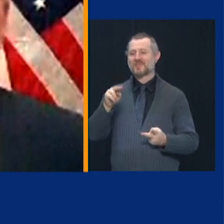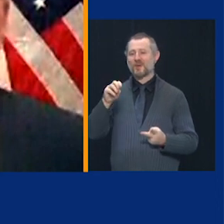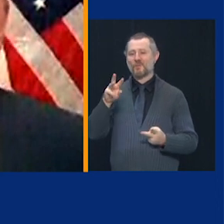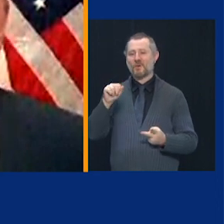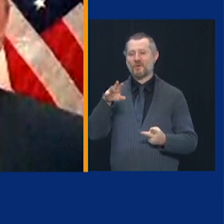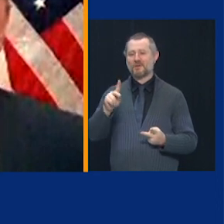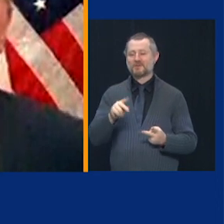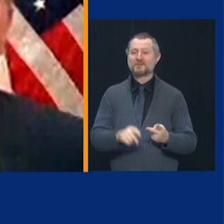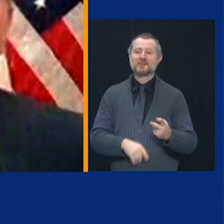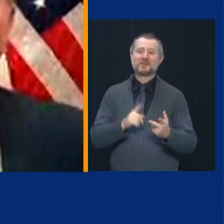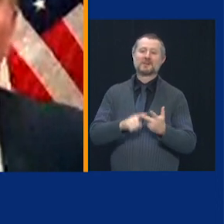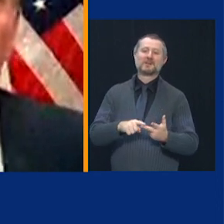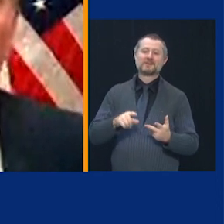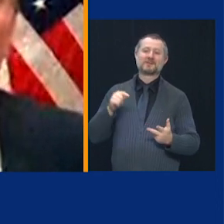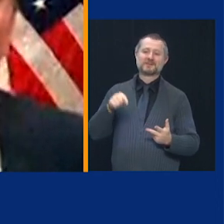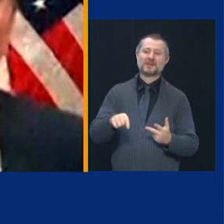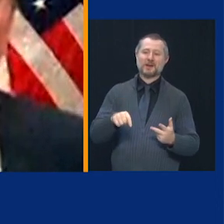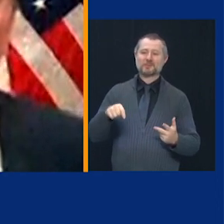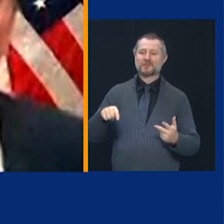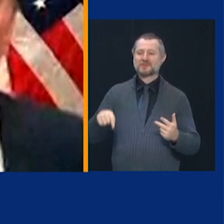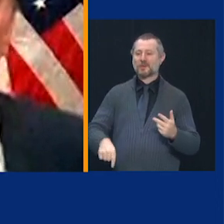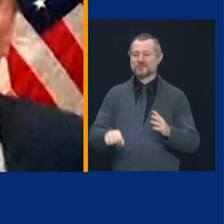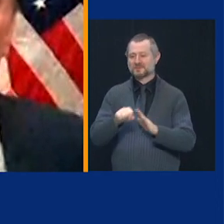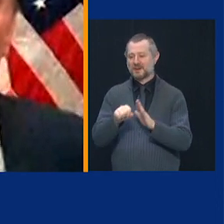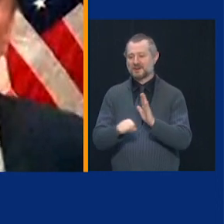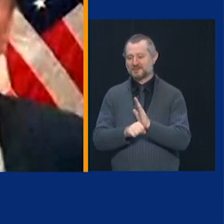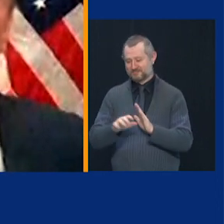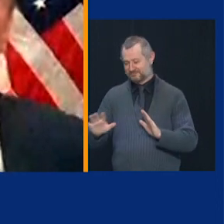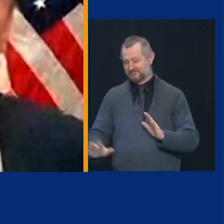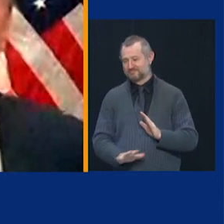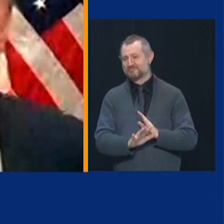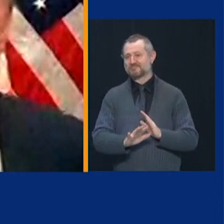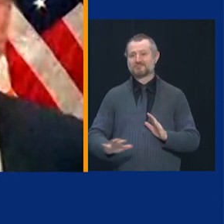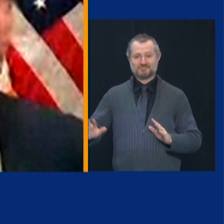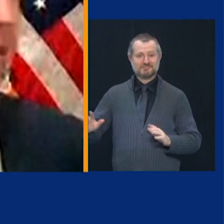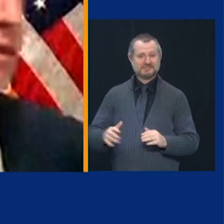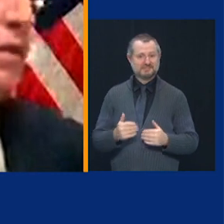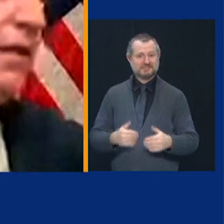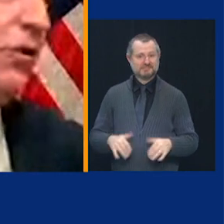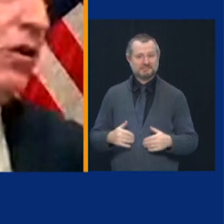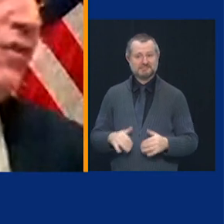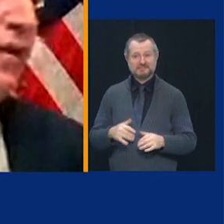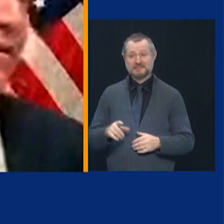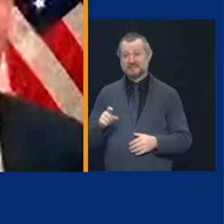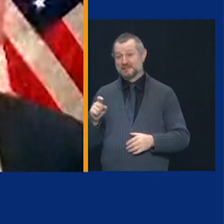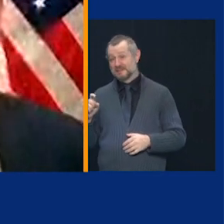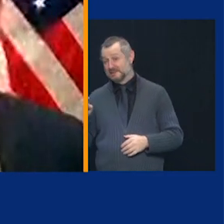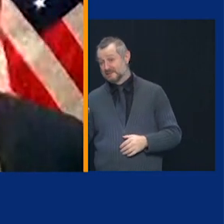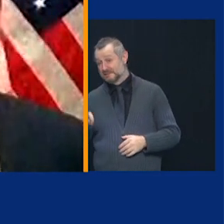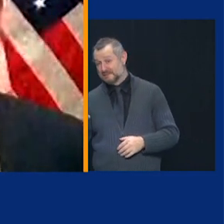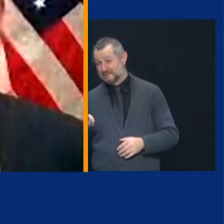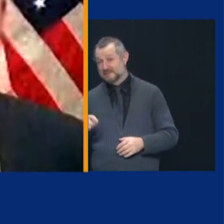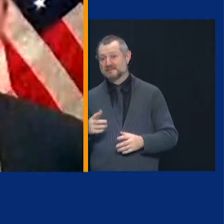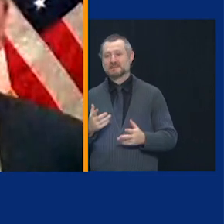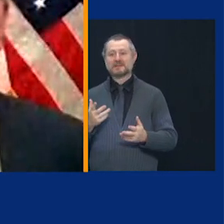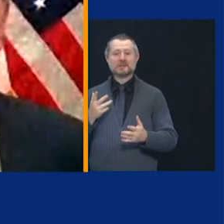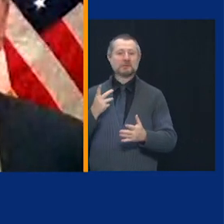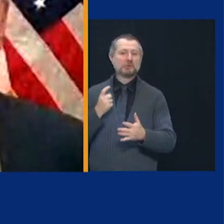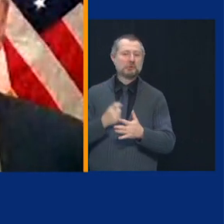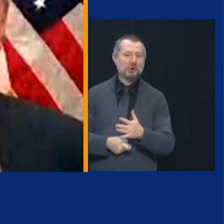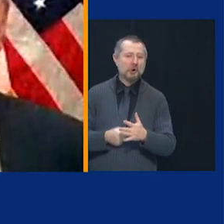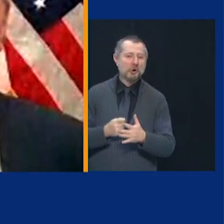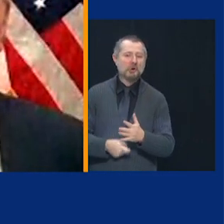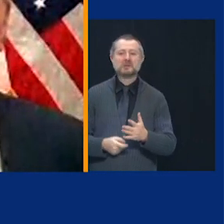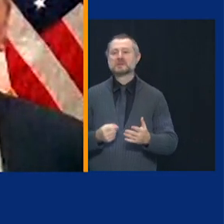New York. And the need, the cost, the human sacrifice